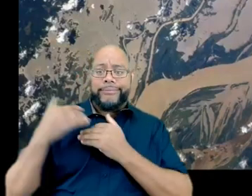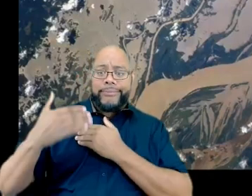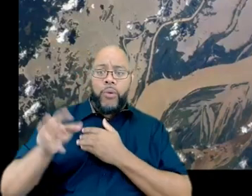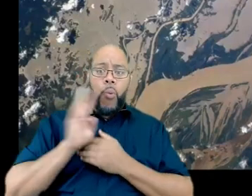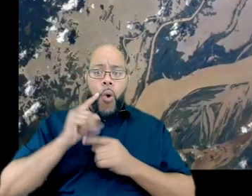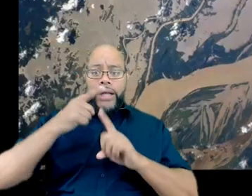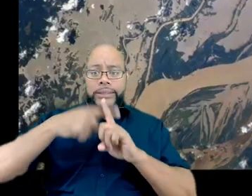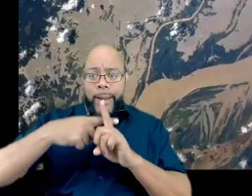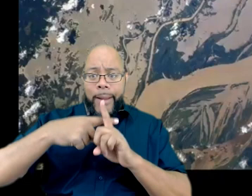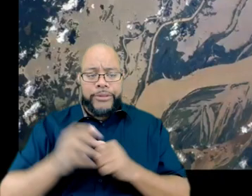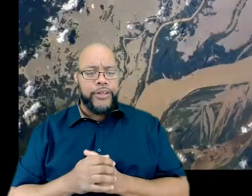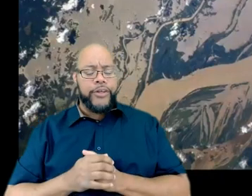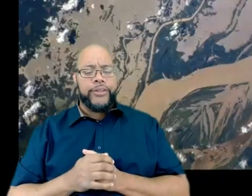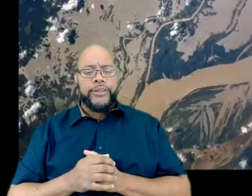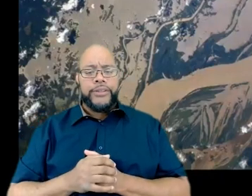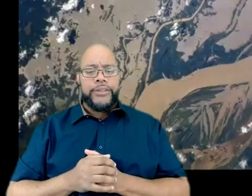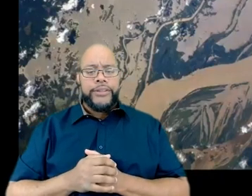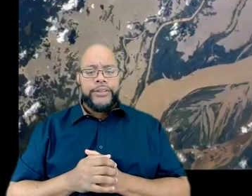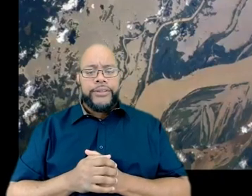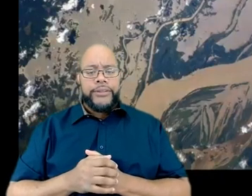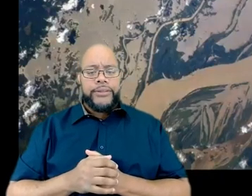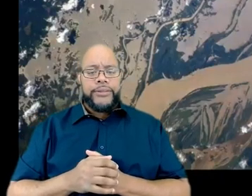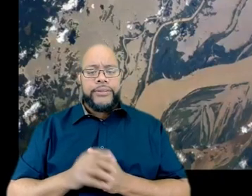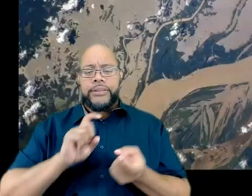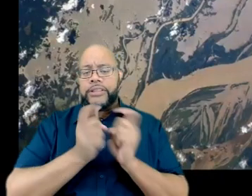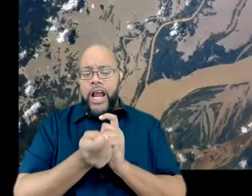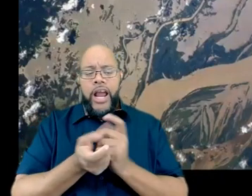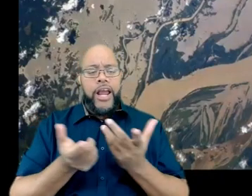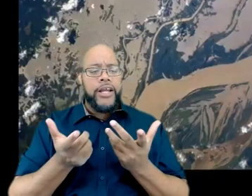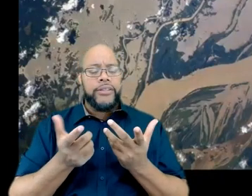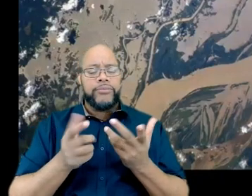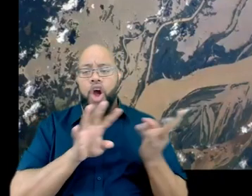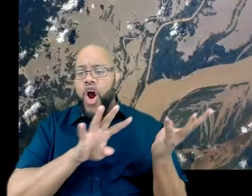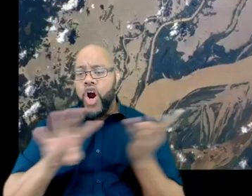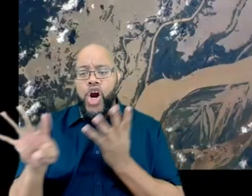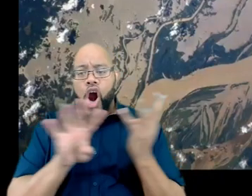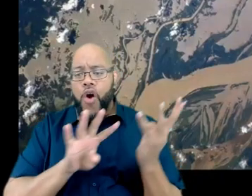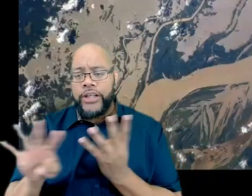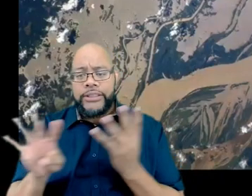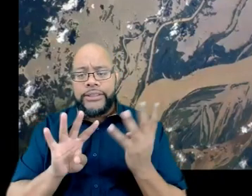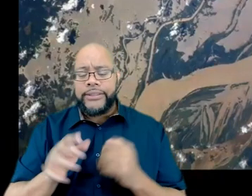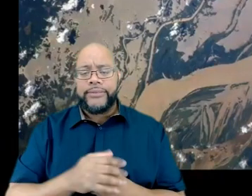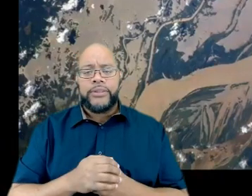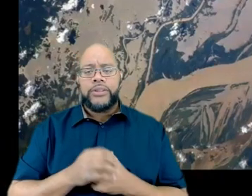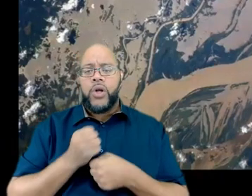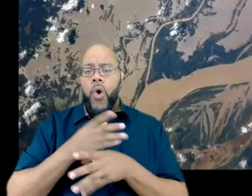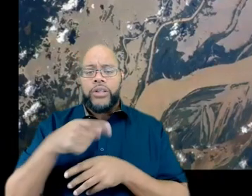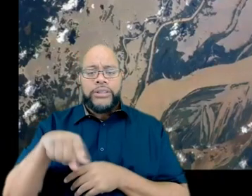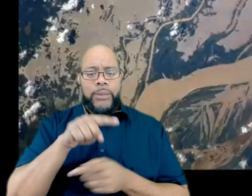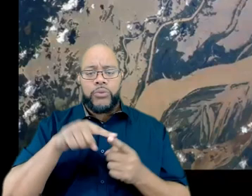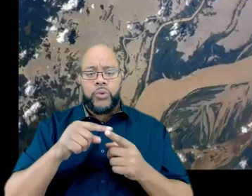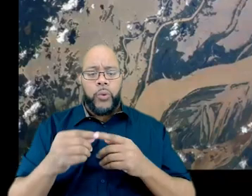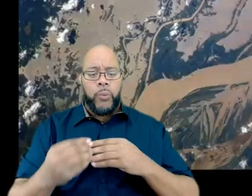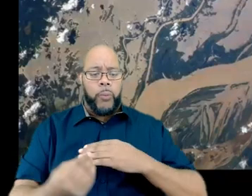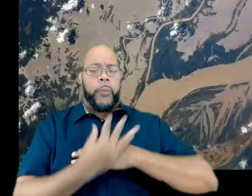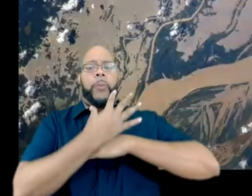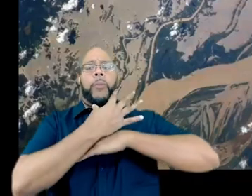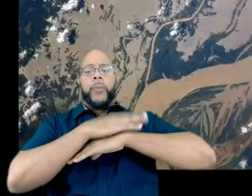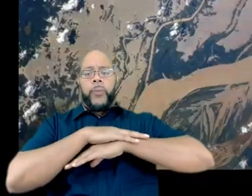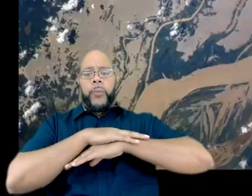temperatures, the change in the currents, it would just cause them to wash up on the shores.